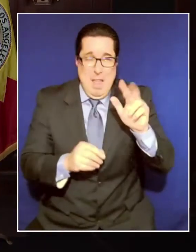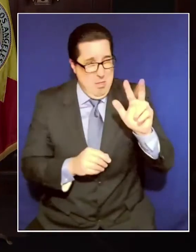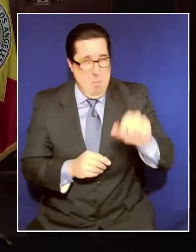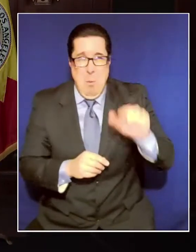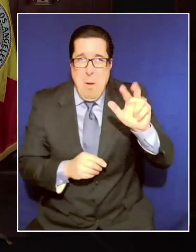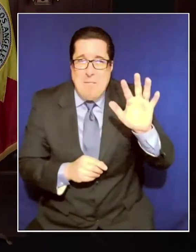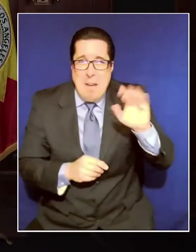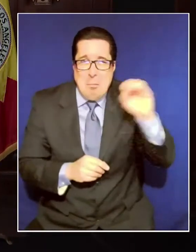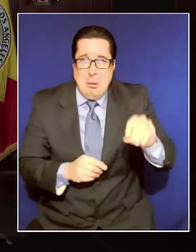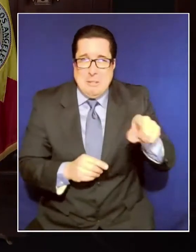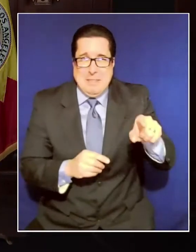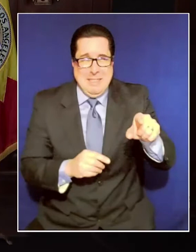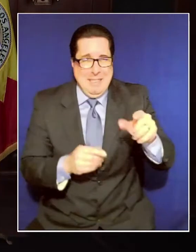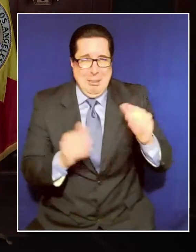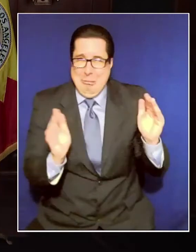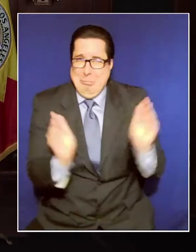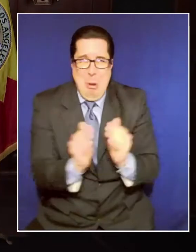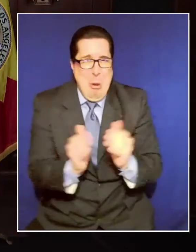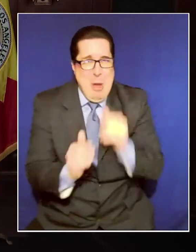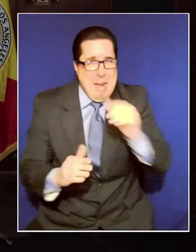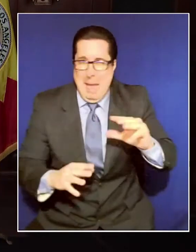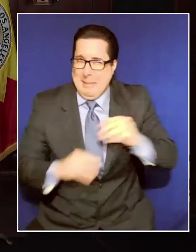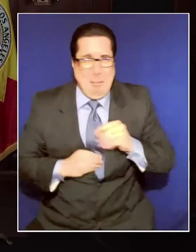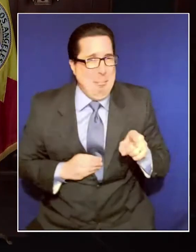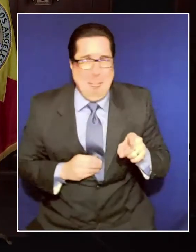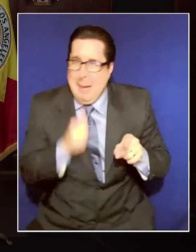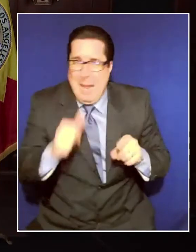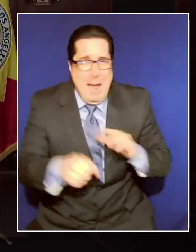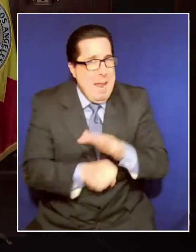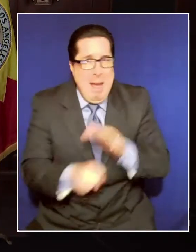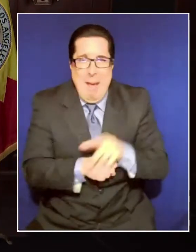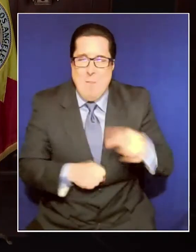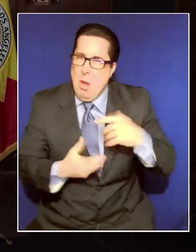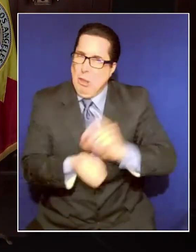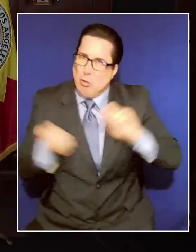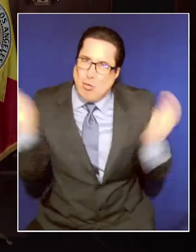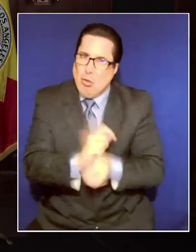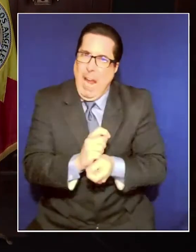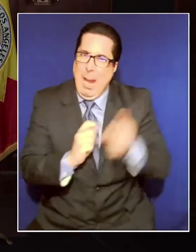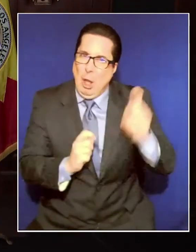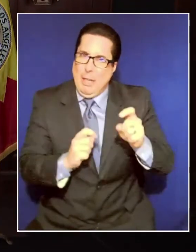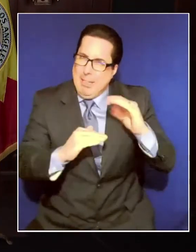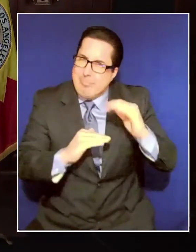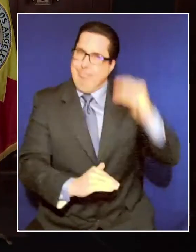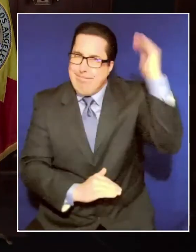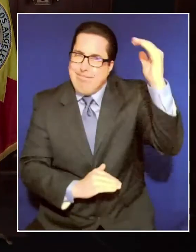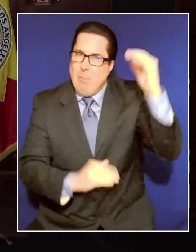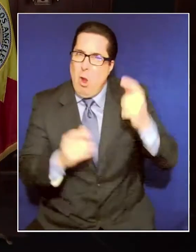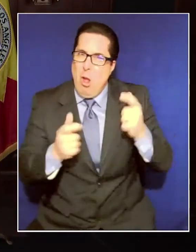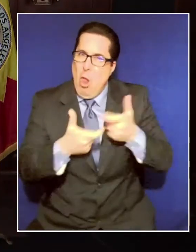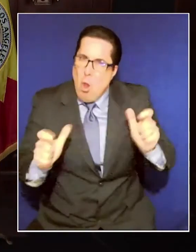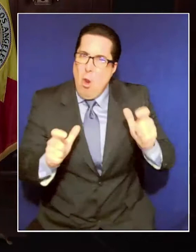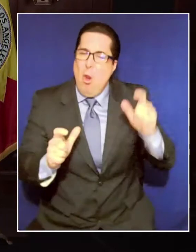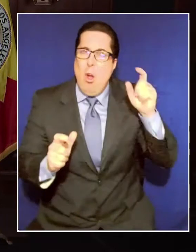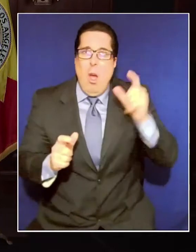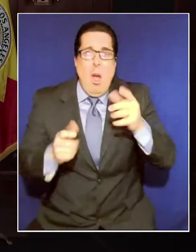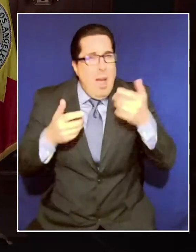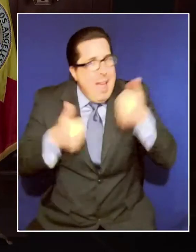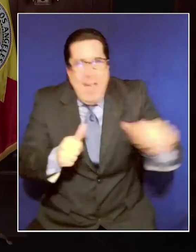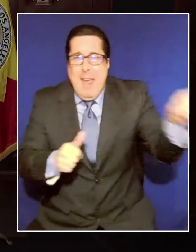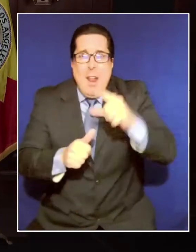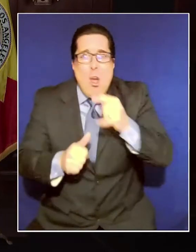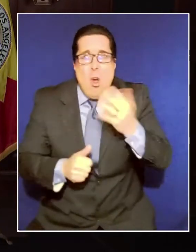us. And last week, I said we were jumping in action to change that, just as we did with testing in communities of color and our lower income